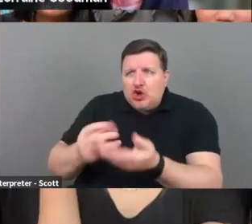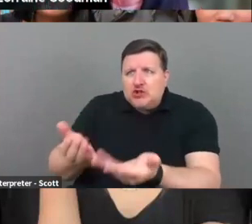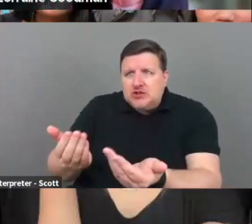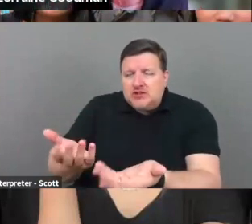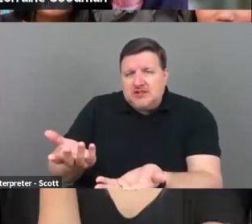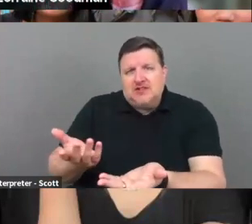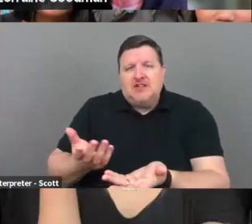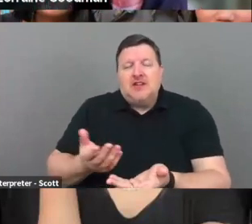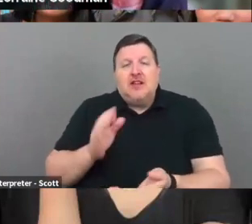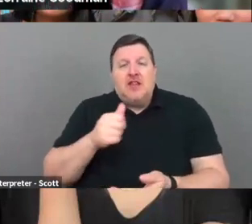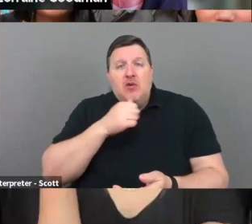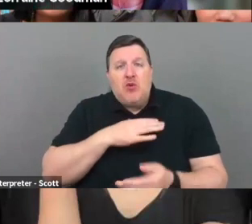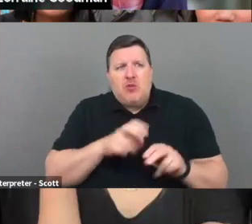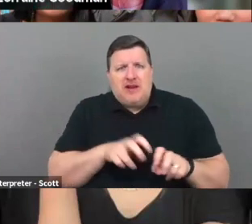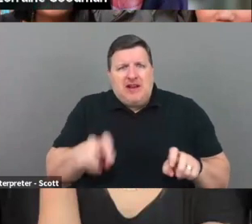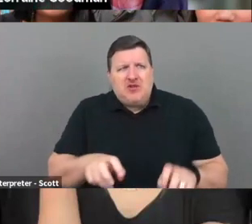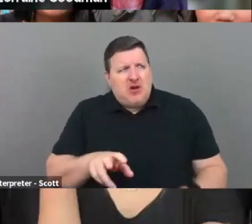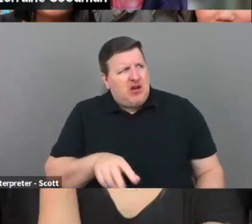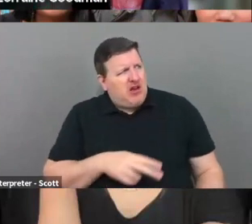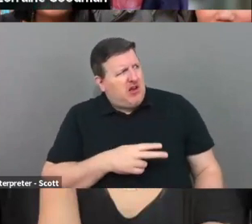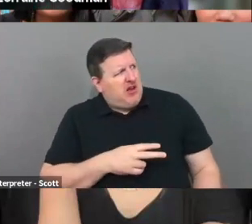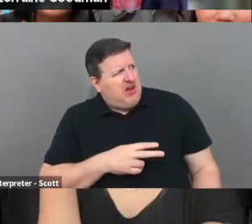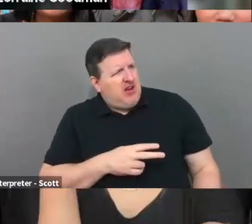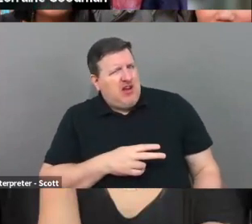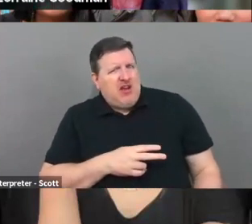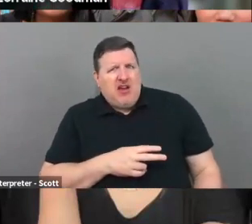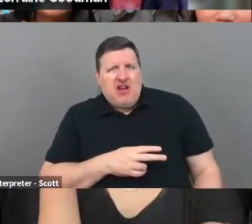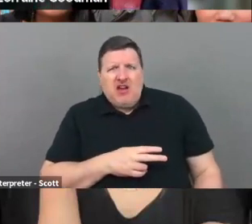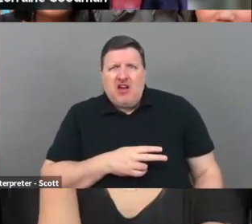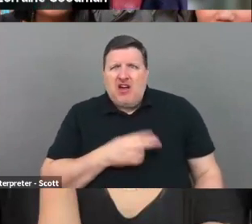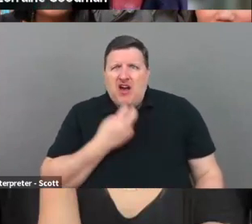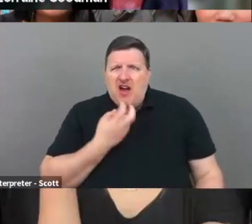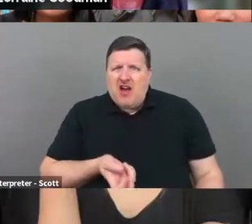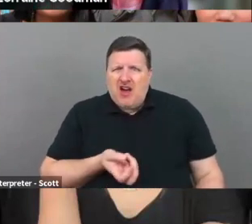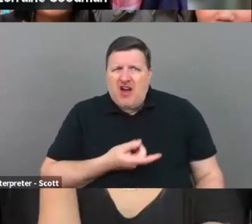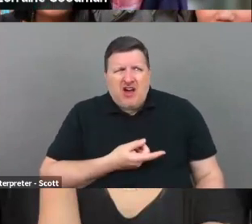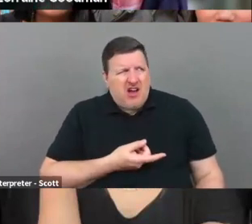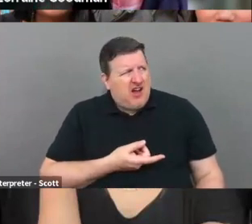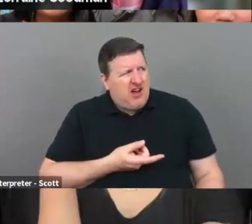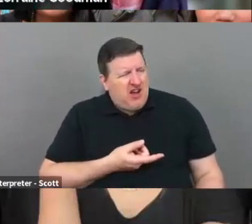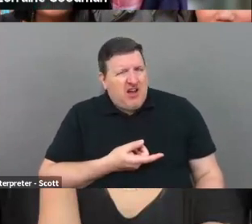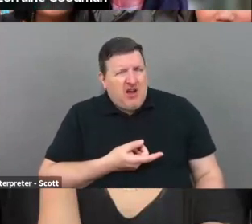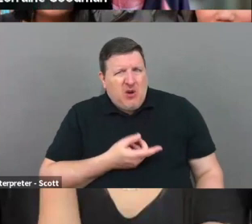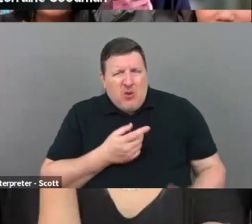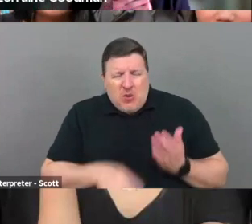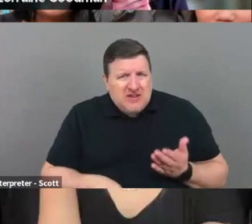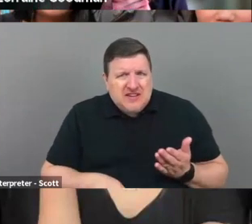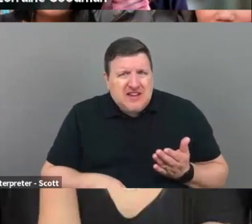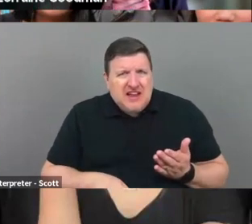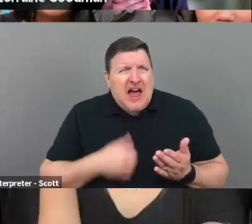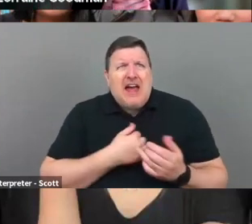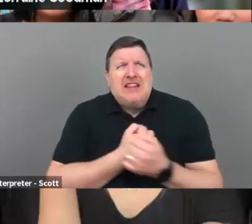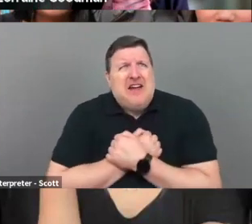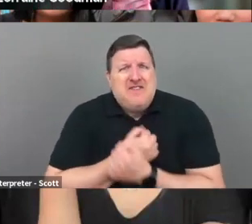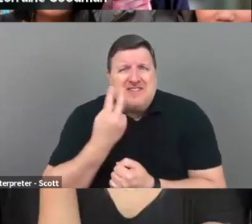And the woman sitting next to him looked at him with this like shock look on her face and said, I love